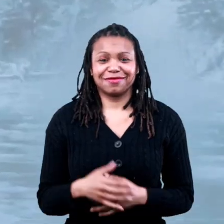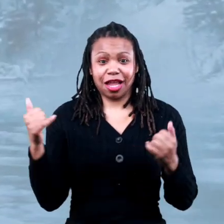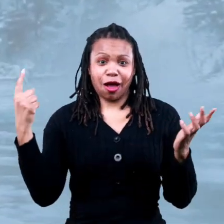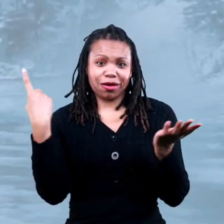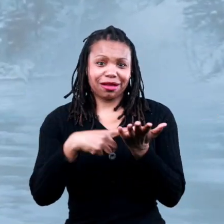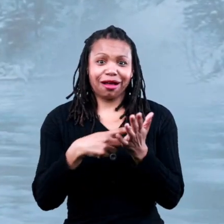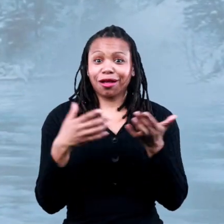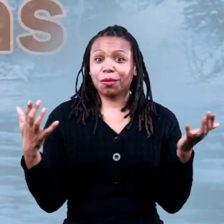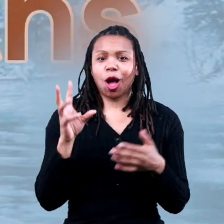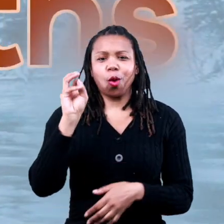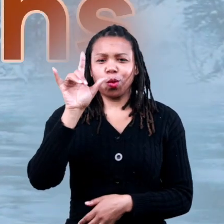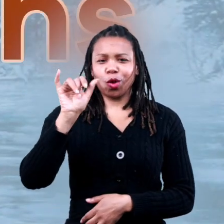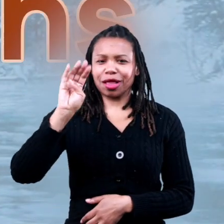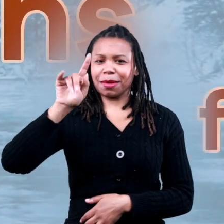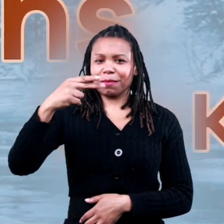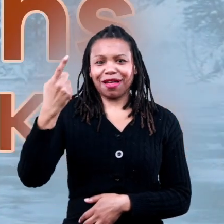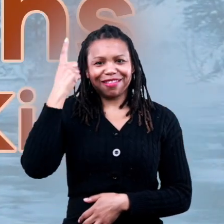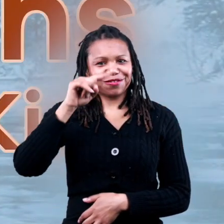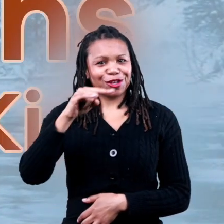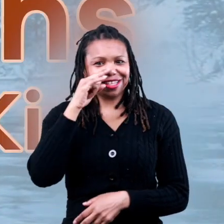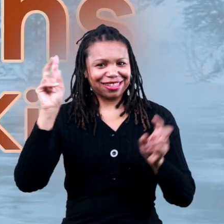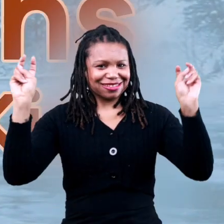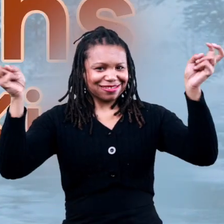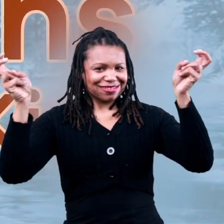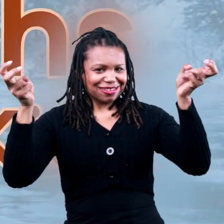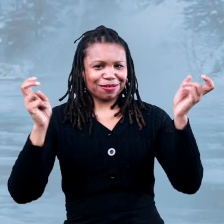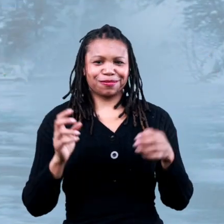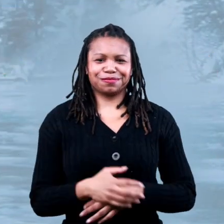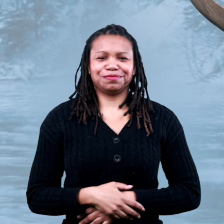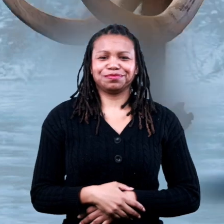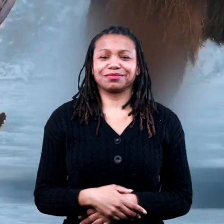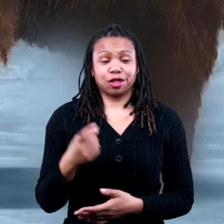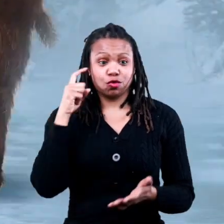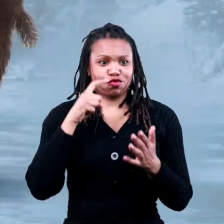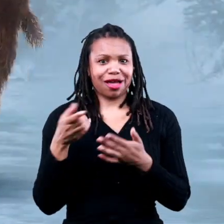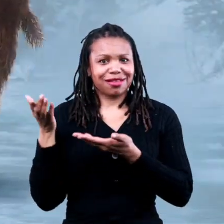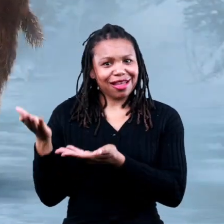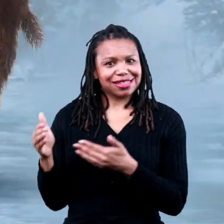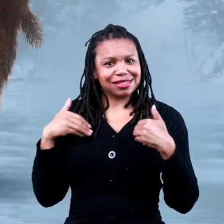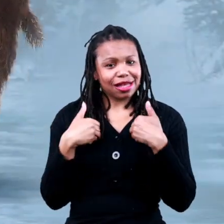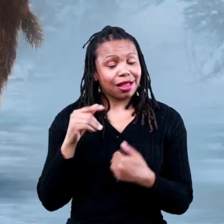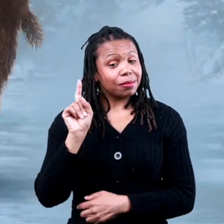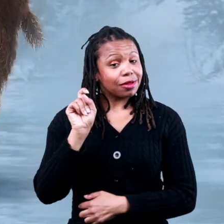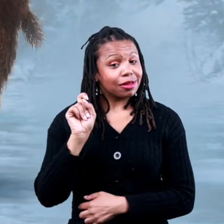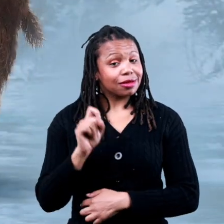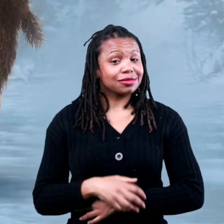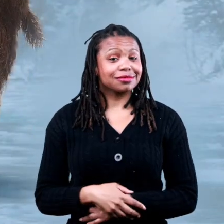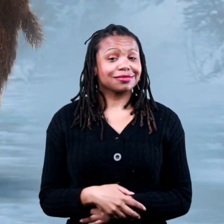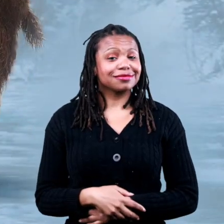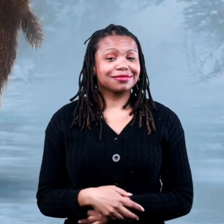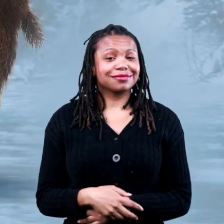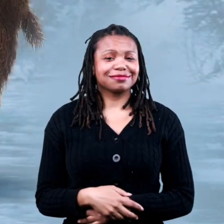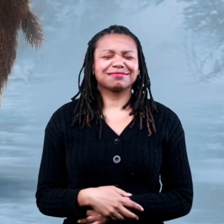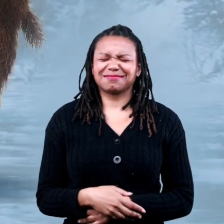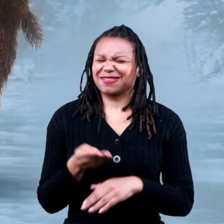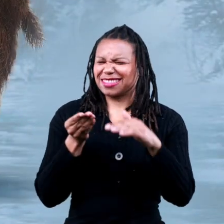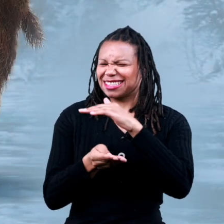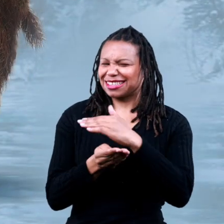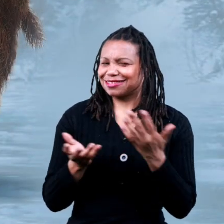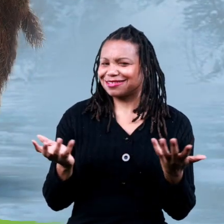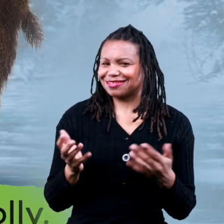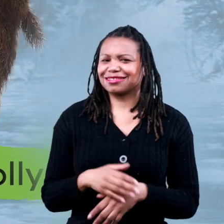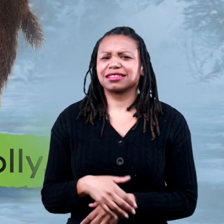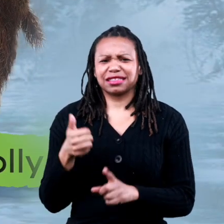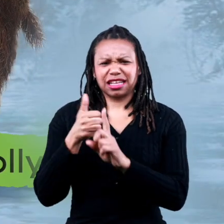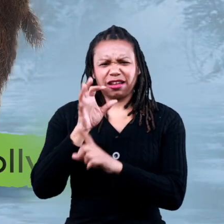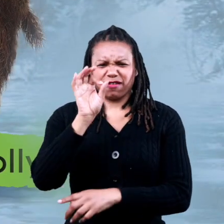all about woolly mammoths for kids do you recognize this animal here's